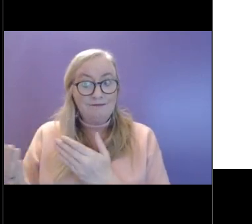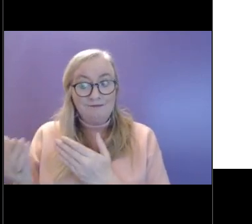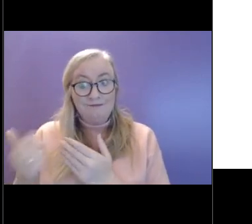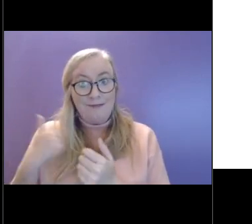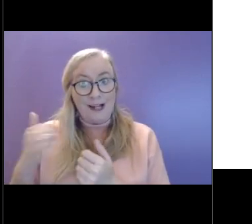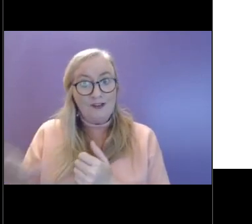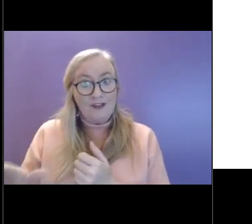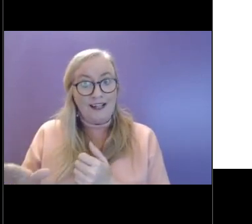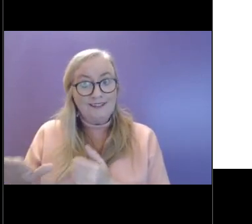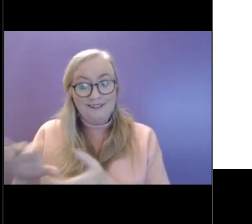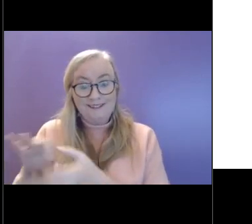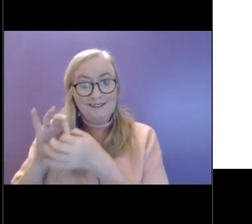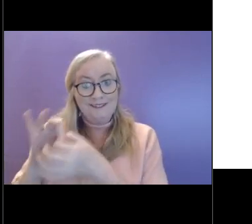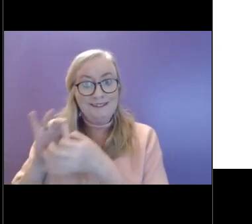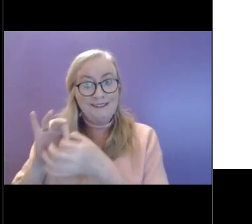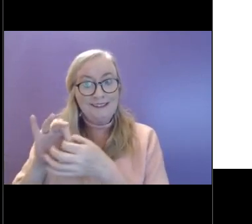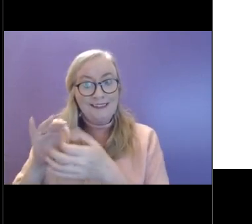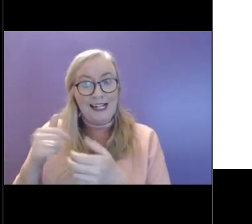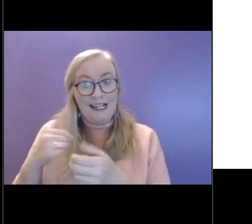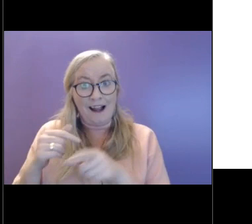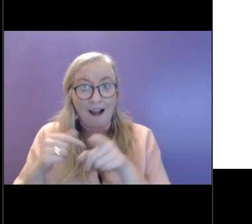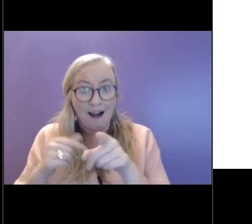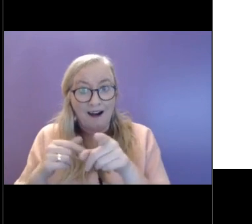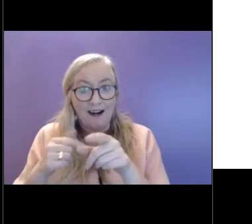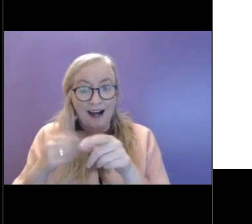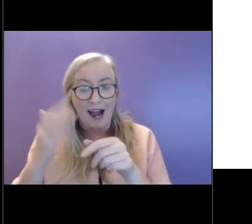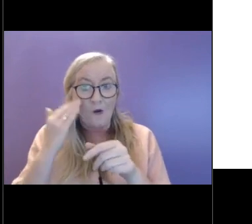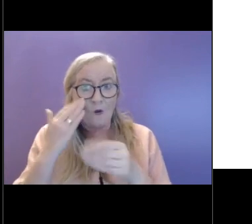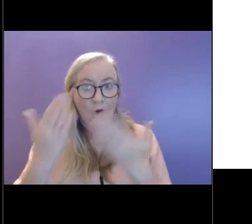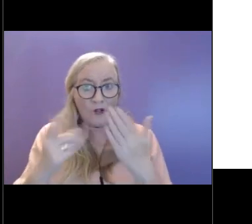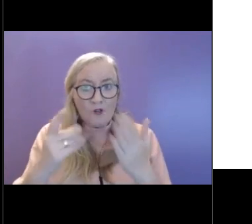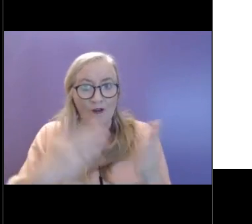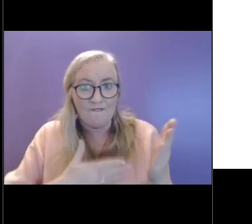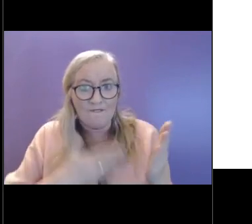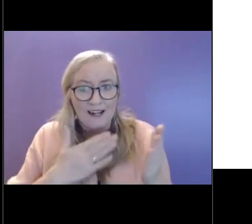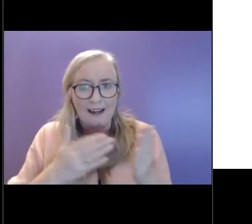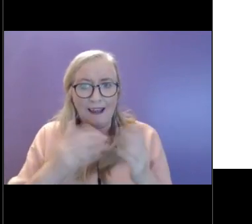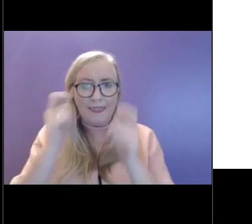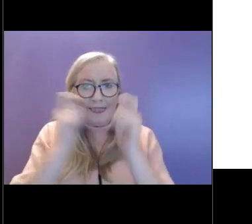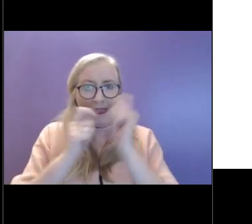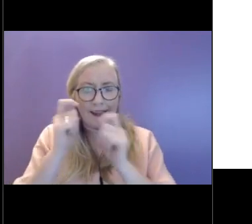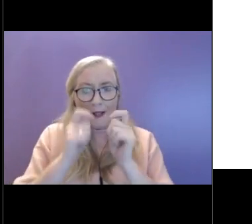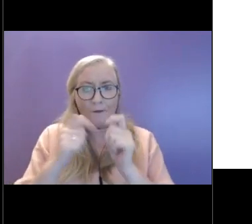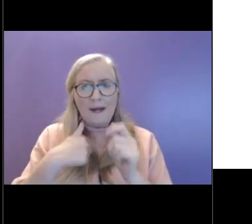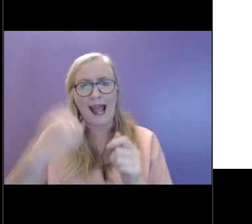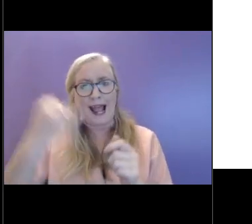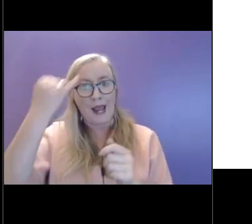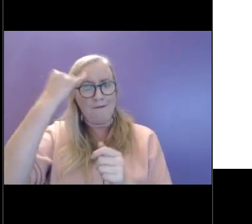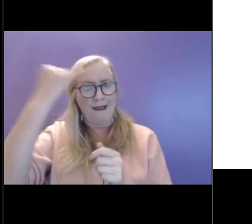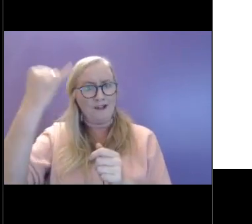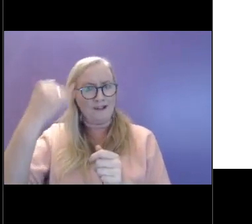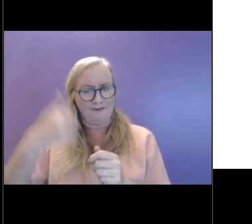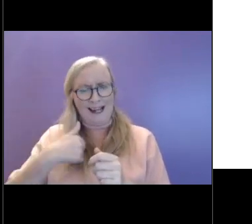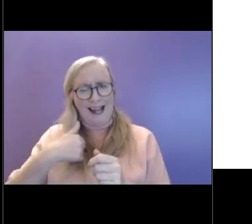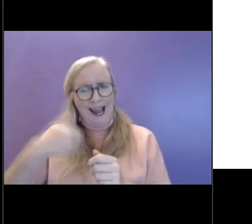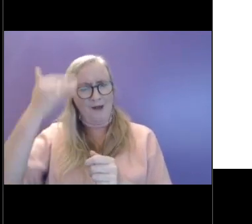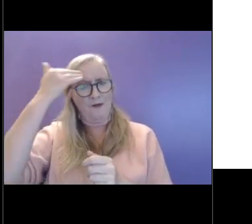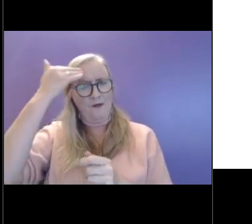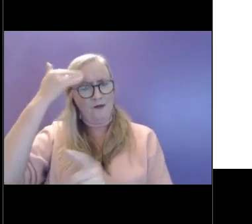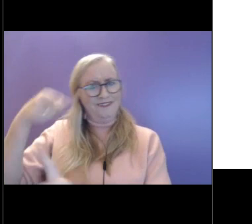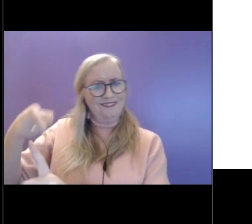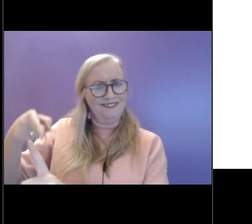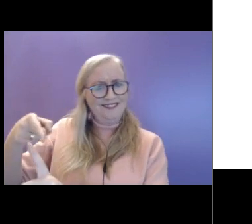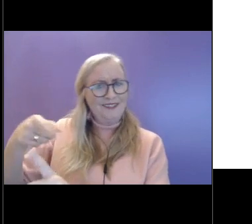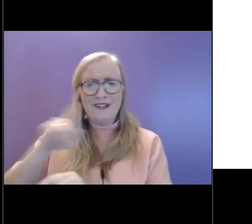feel like I know what he thinks or he feels. And I suppose I don't, but I imagine that I do sometimes and